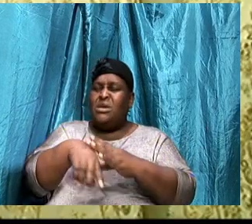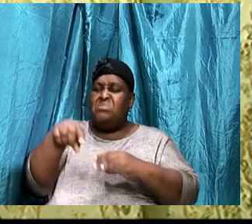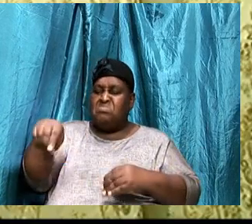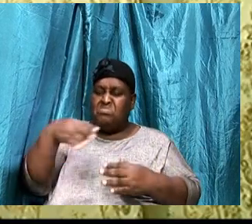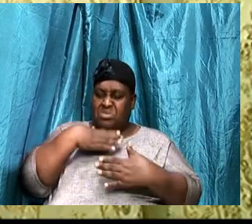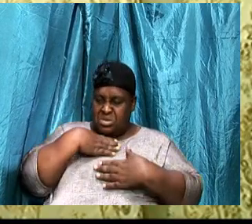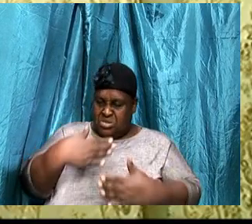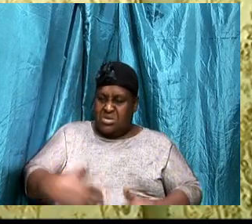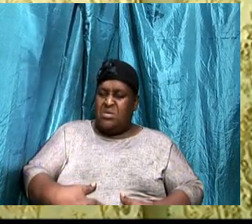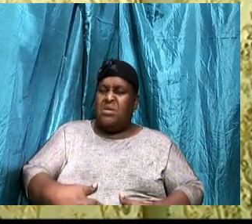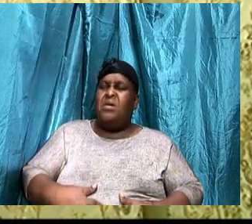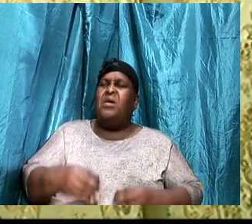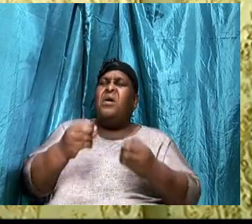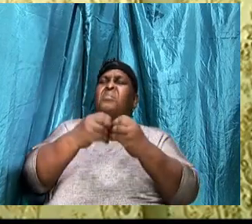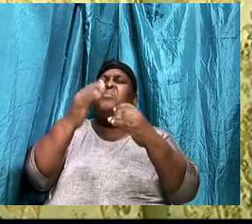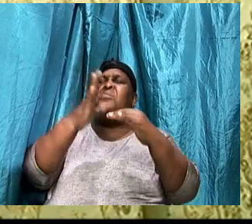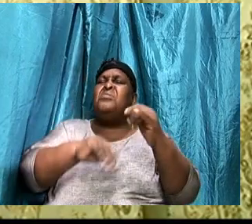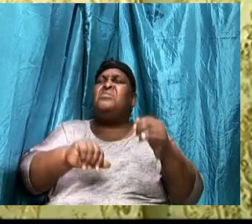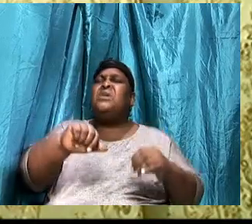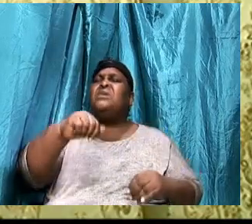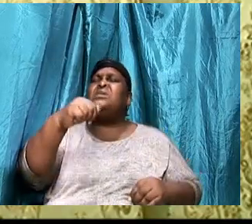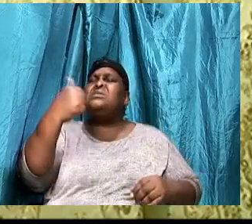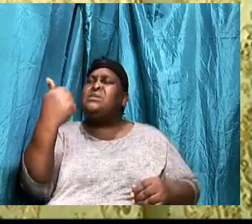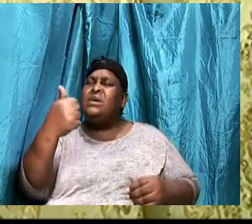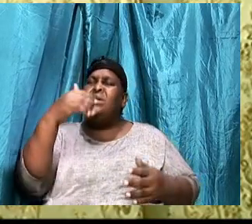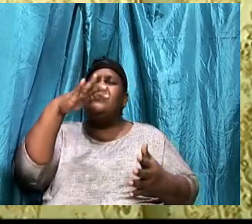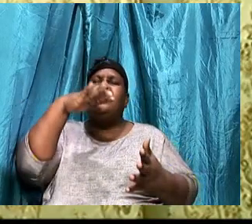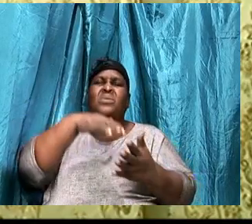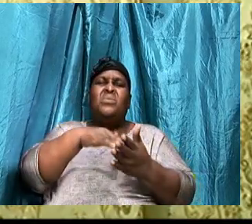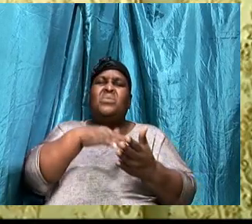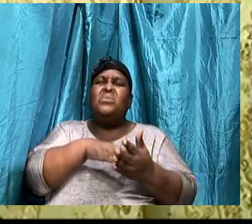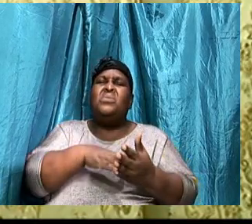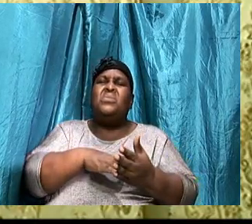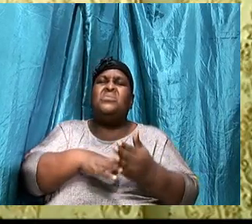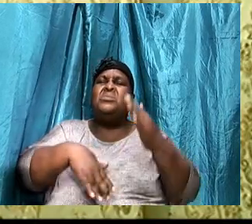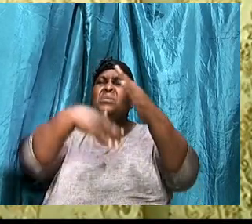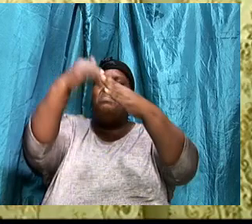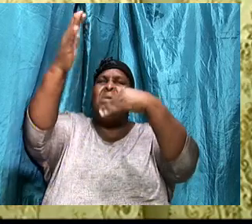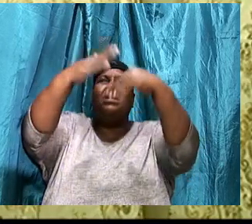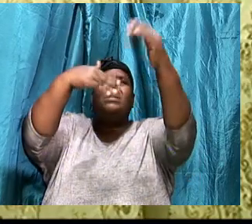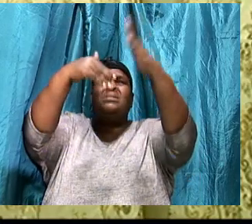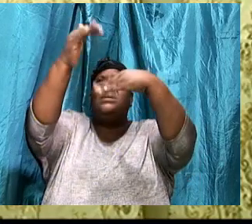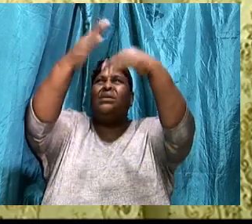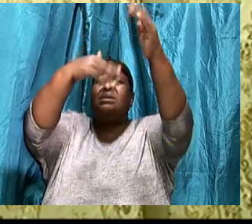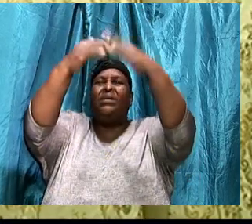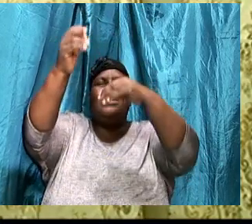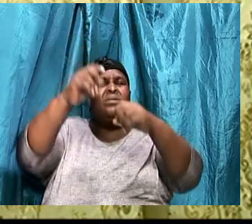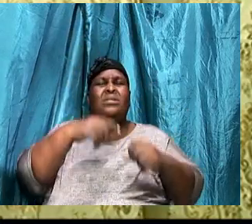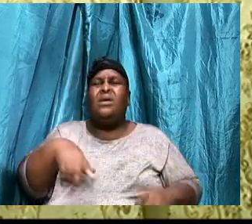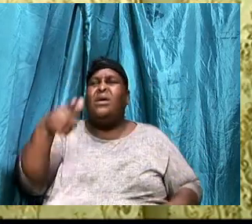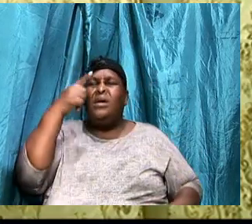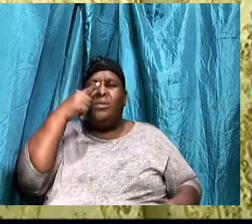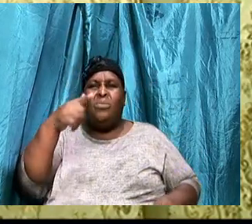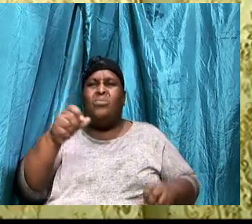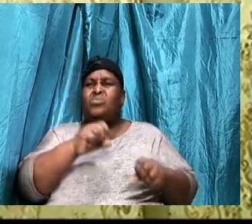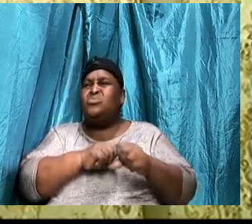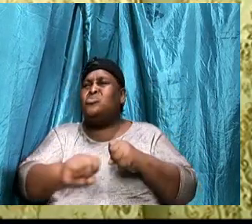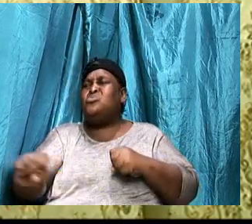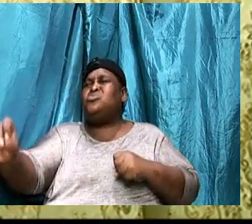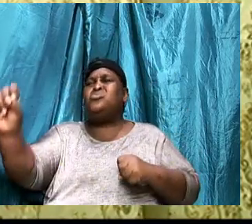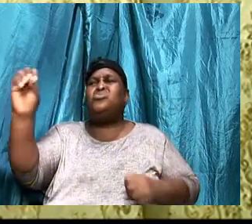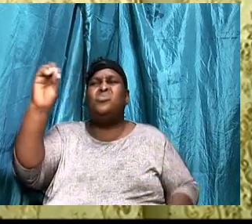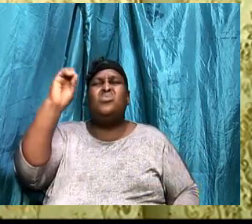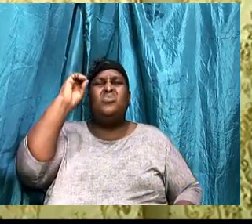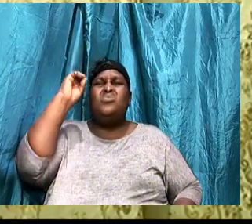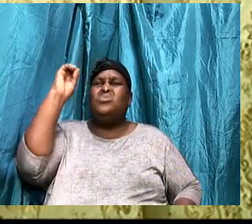than 10,000, Or 10,000 of auditorium, That look, So, Elegant, And